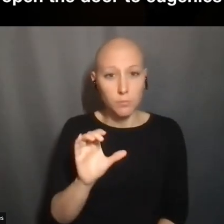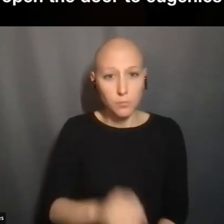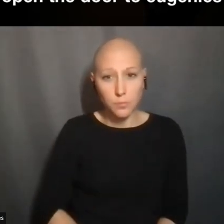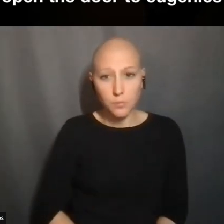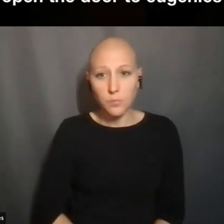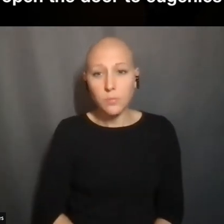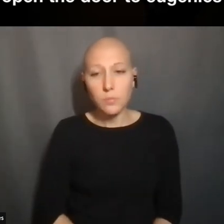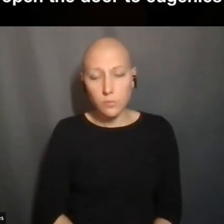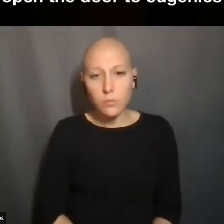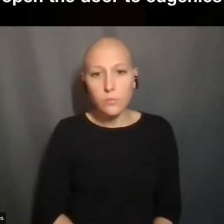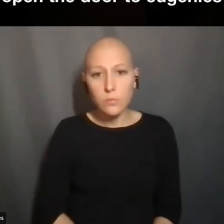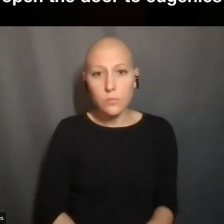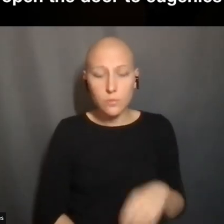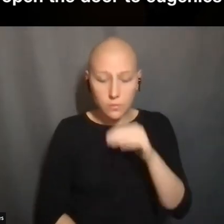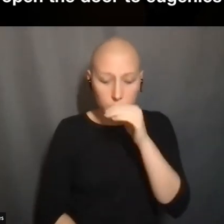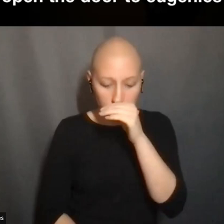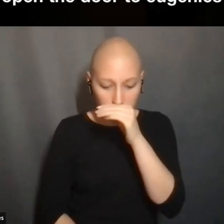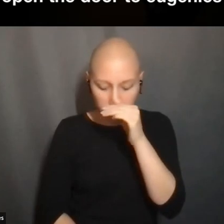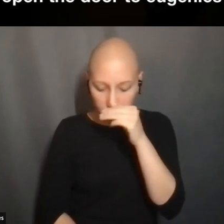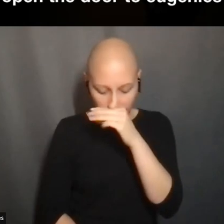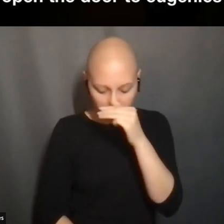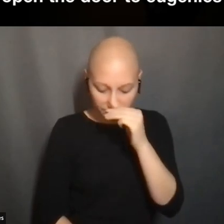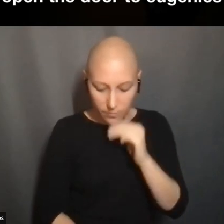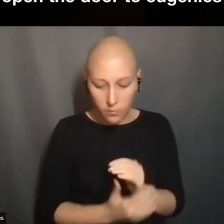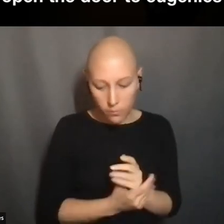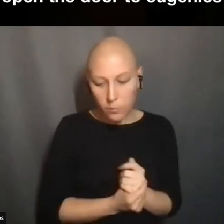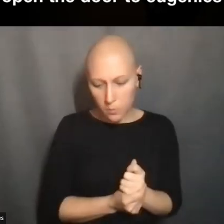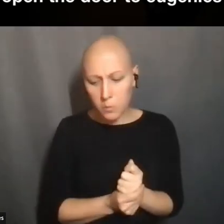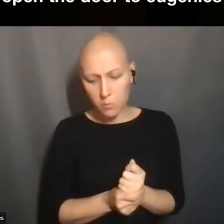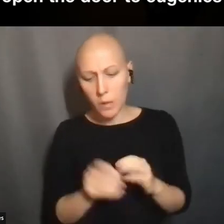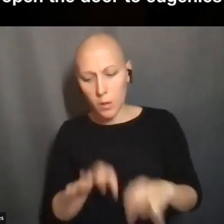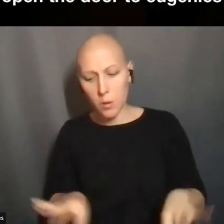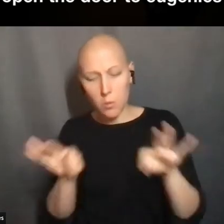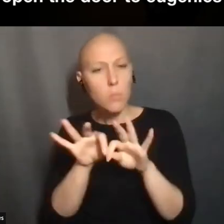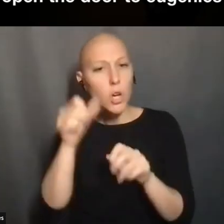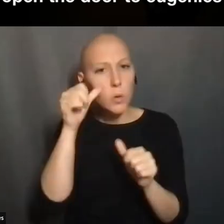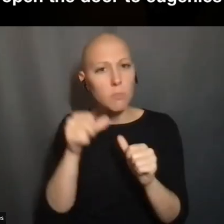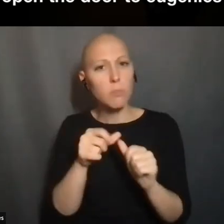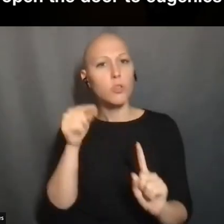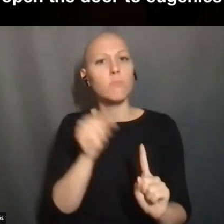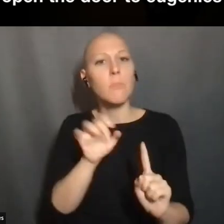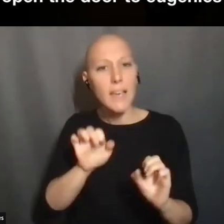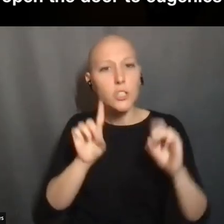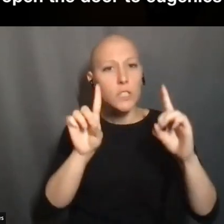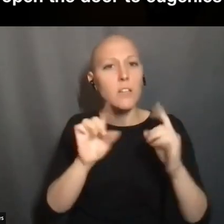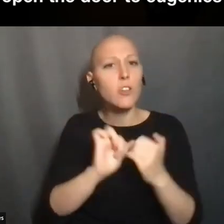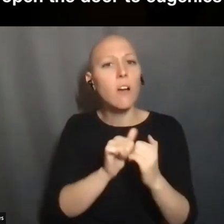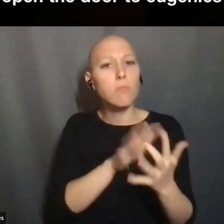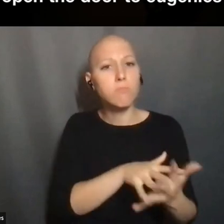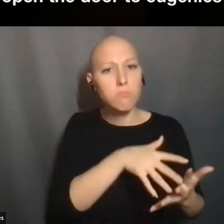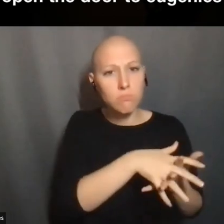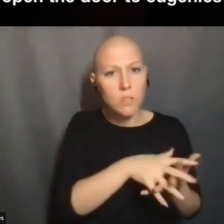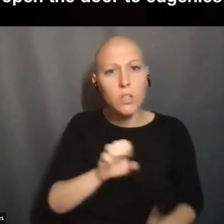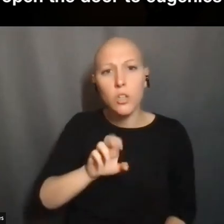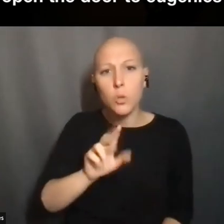AND I THINK THAT THAT'S REALLY IMPORTANT TO KEEP IN MIND, BECAUSE WE OFTEN THINK THAT EUGENICS